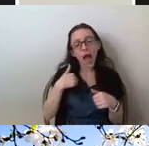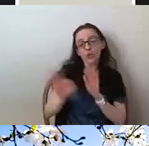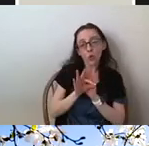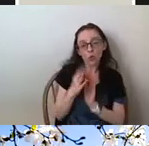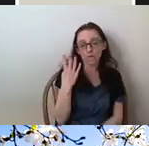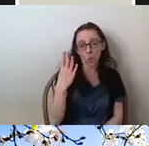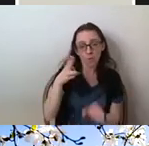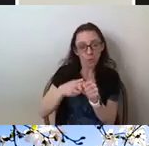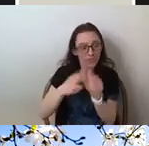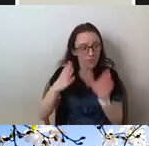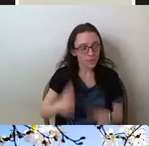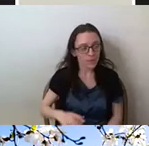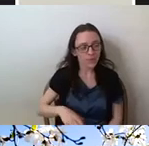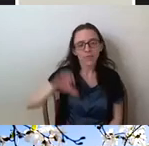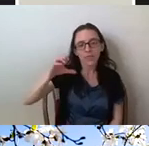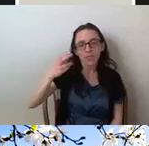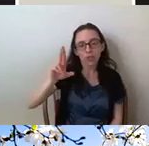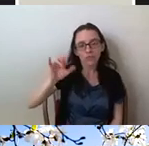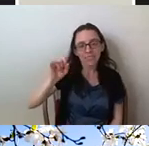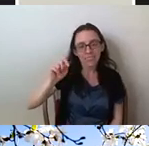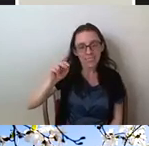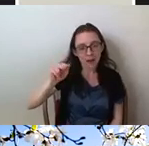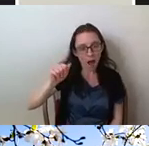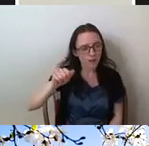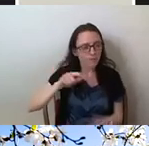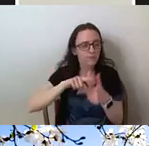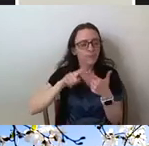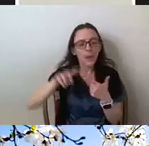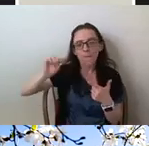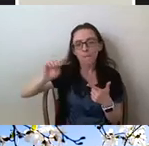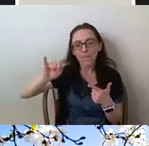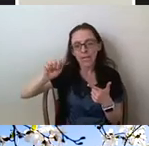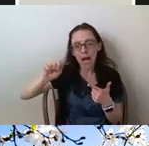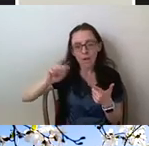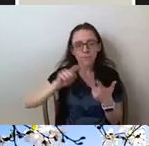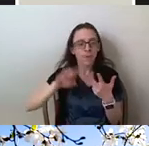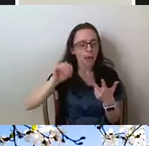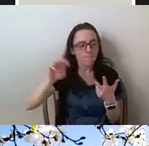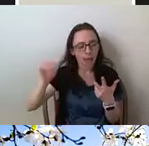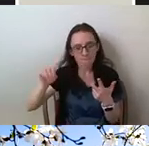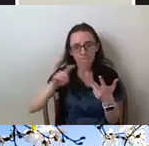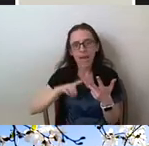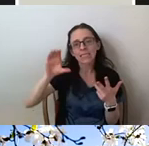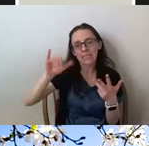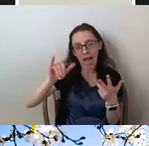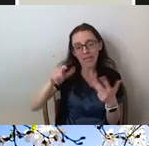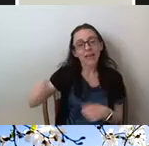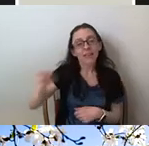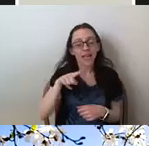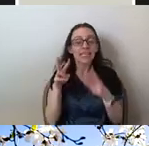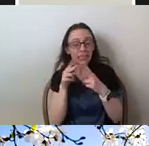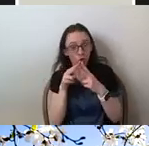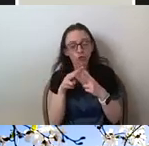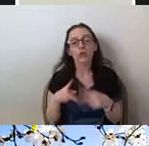Christine, Mia, MM, and Sai, because they identify as either ethnic racial minorities or as part of the LGBTQ